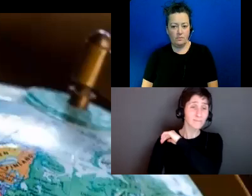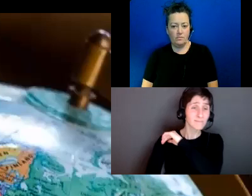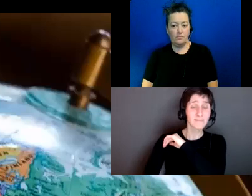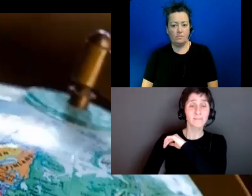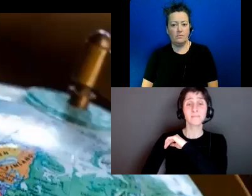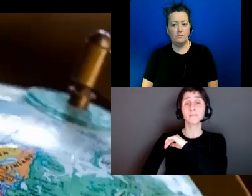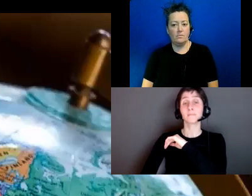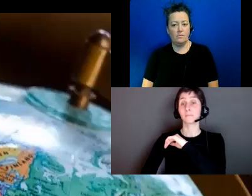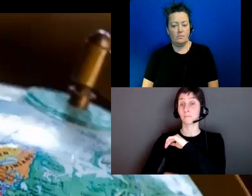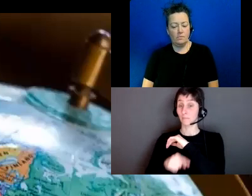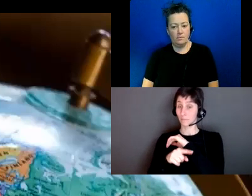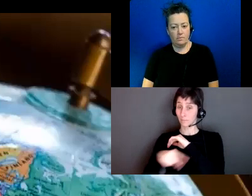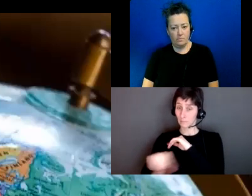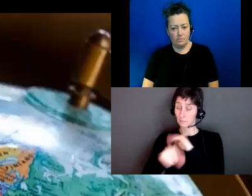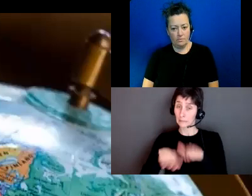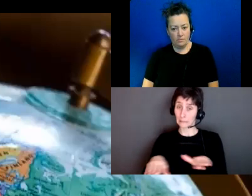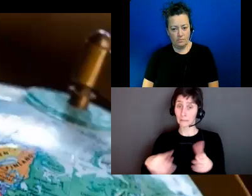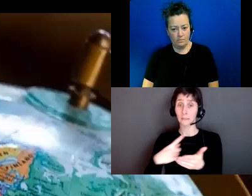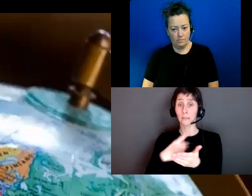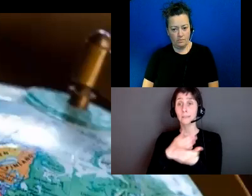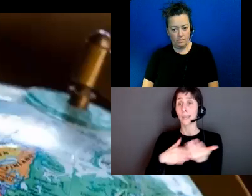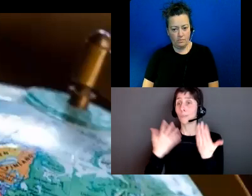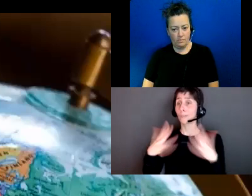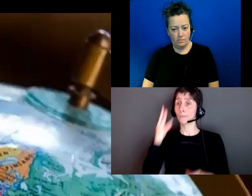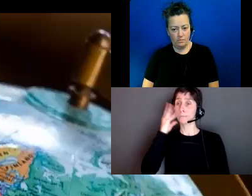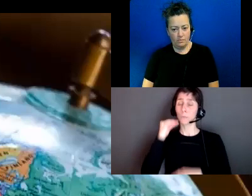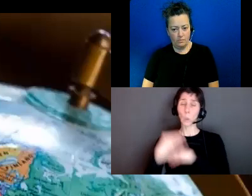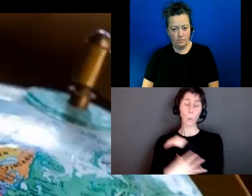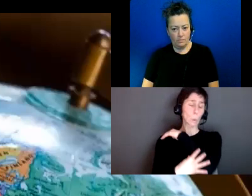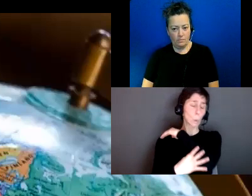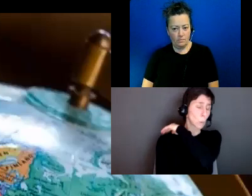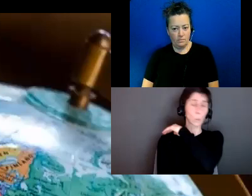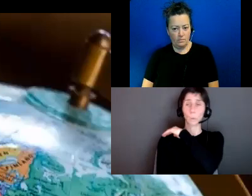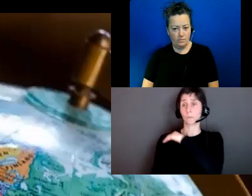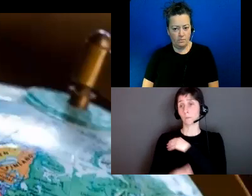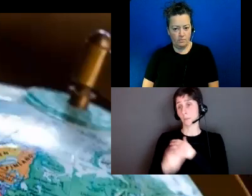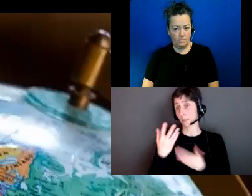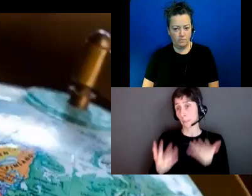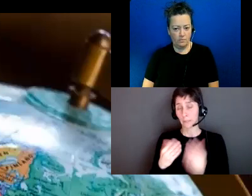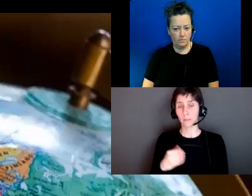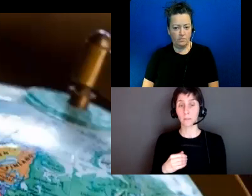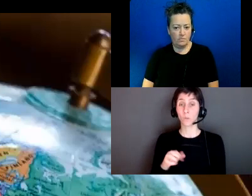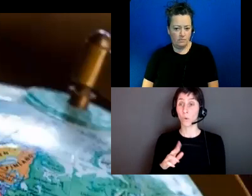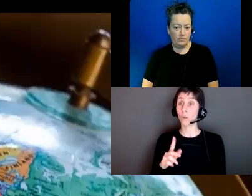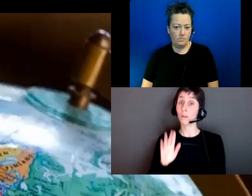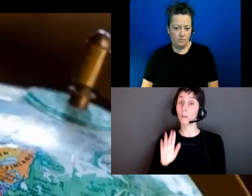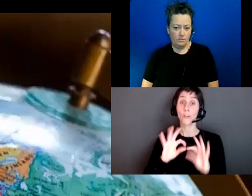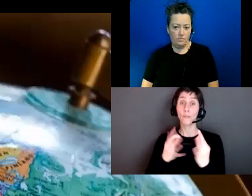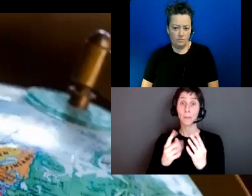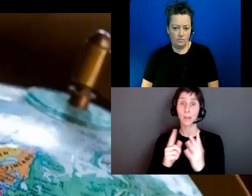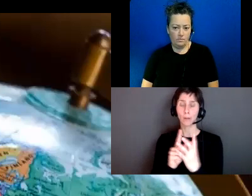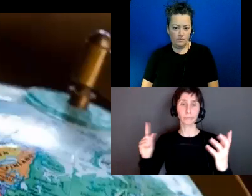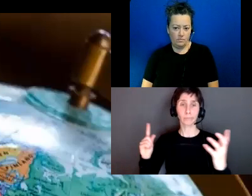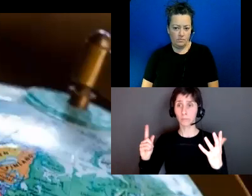there's some of the kids have experienced poverty or extreme poverty and even separation from their families